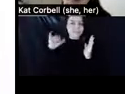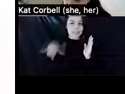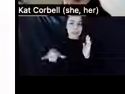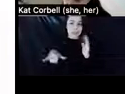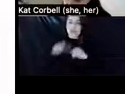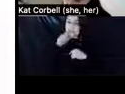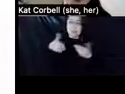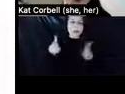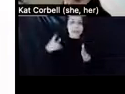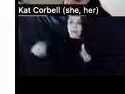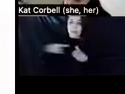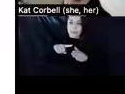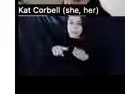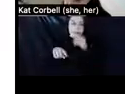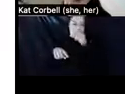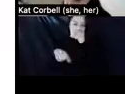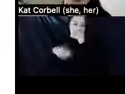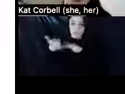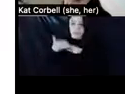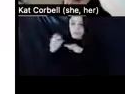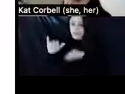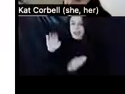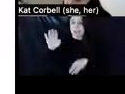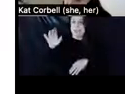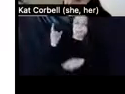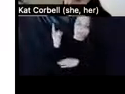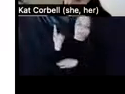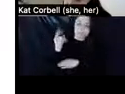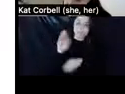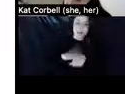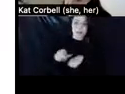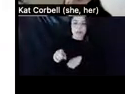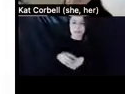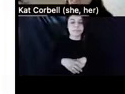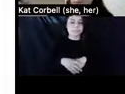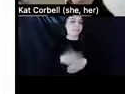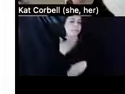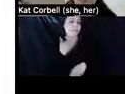them run a line of bullshit on you. Thanks. next slide.